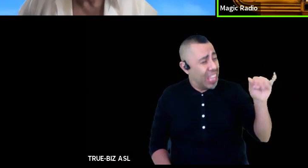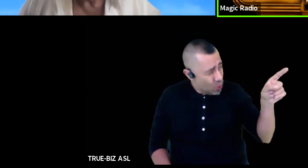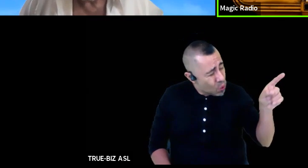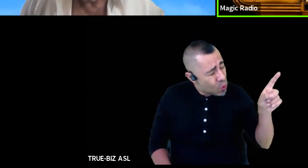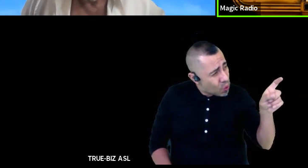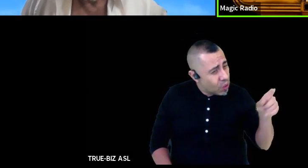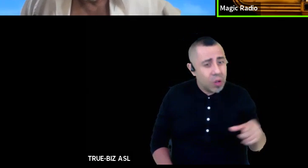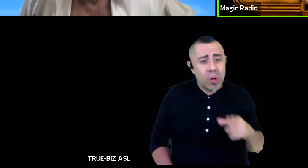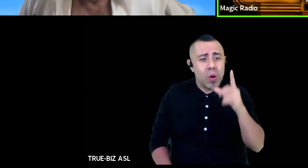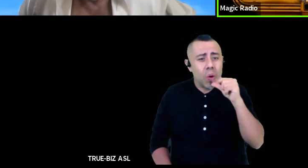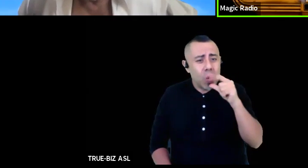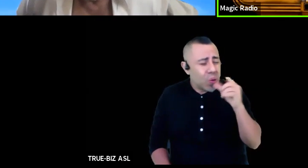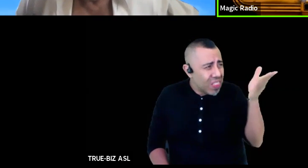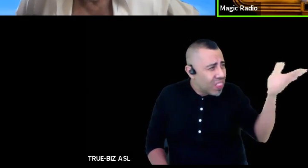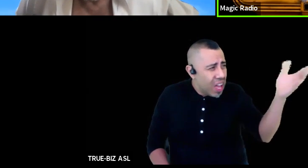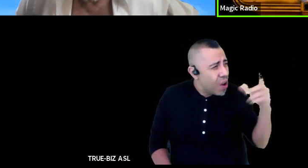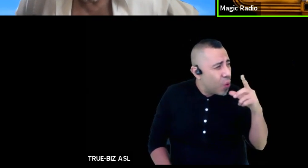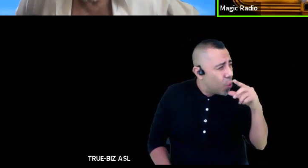who is it?